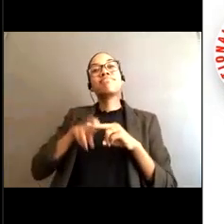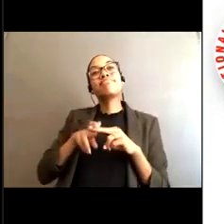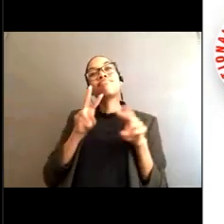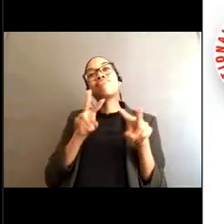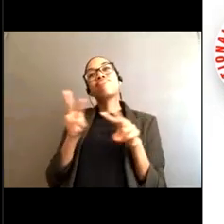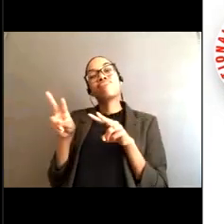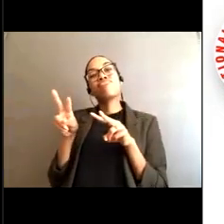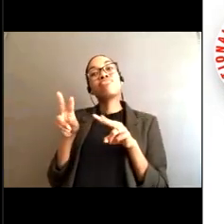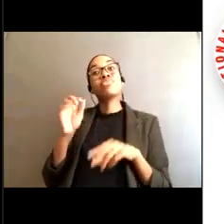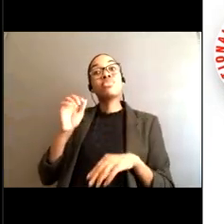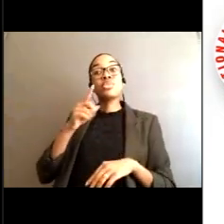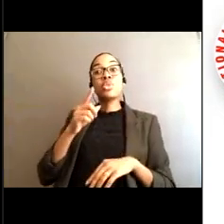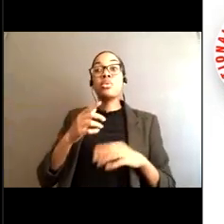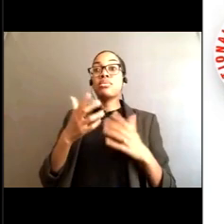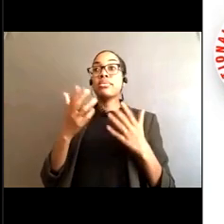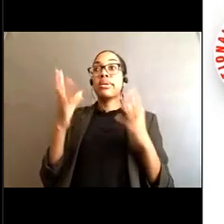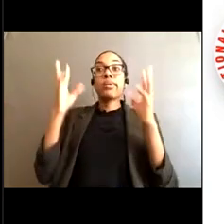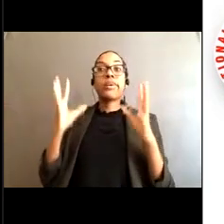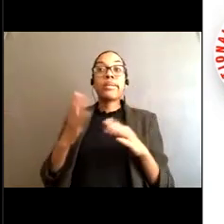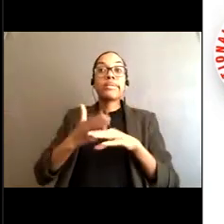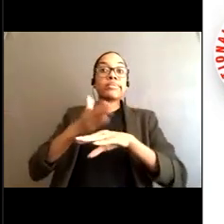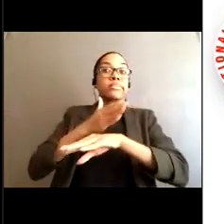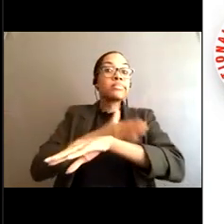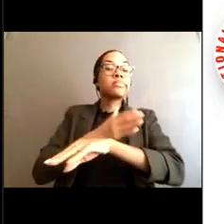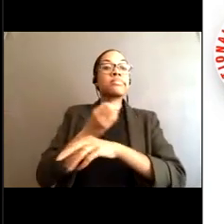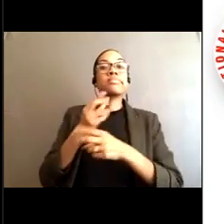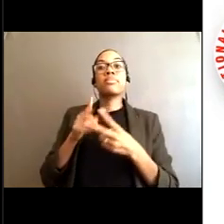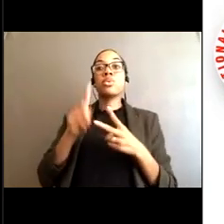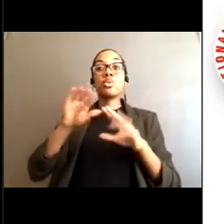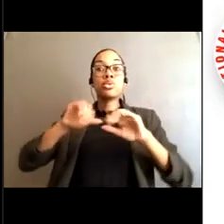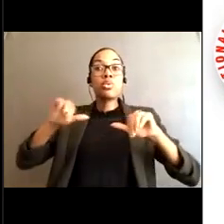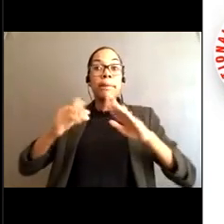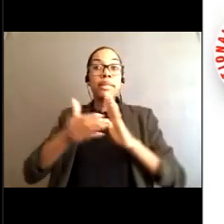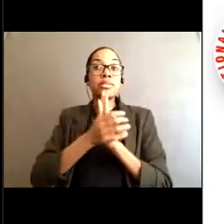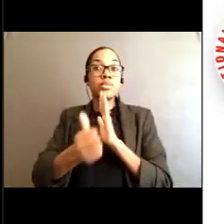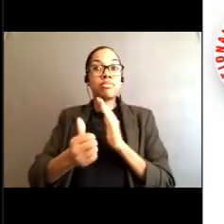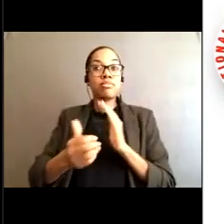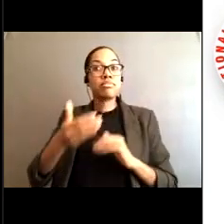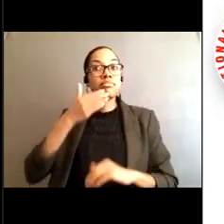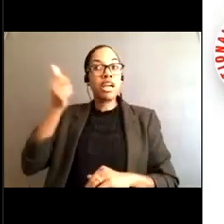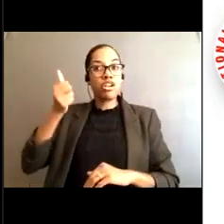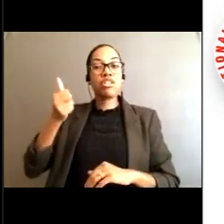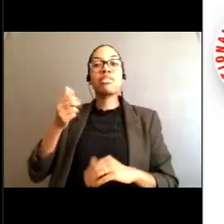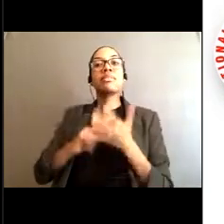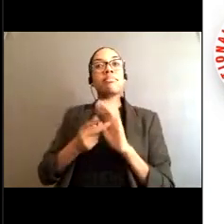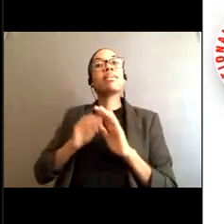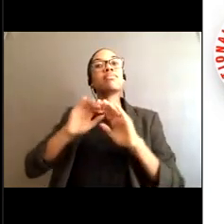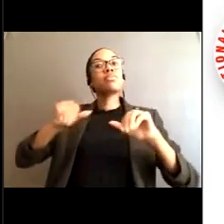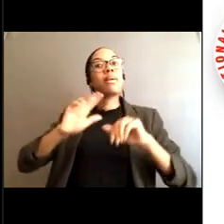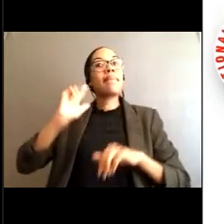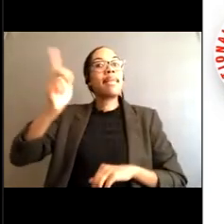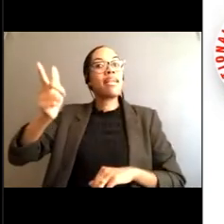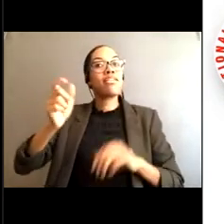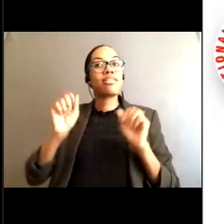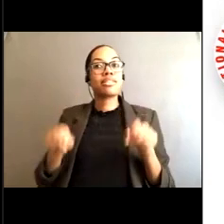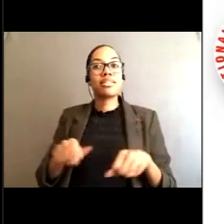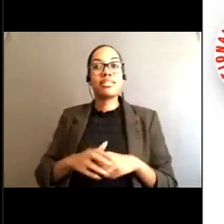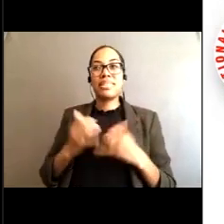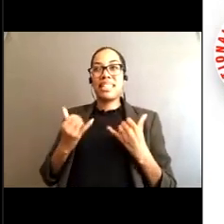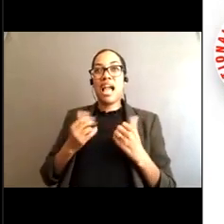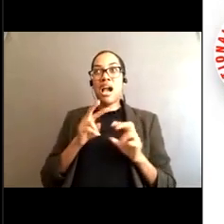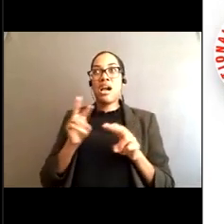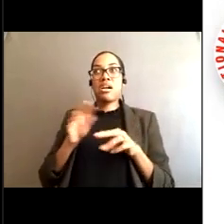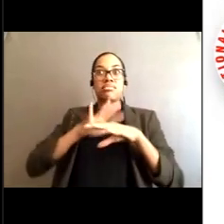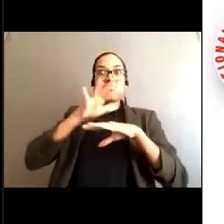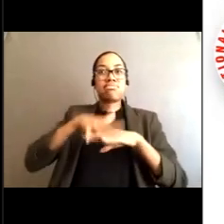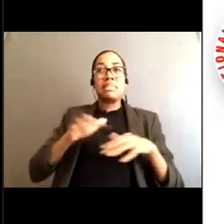when the weather is better and the rip currents aren't quite as strong And our weather service forecast in wilmington